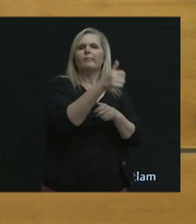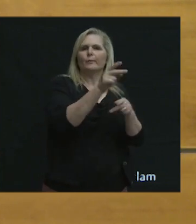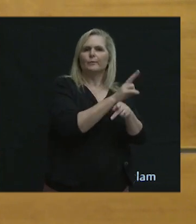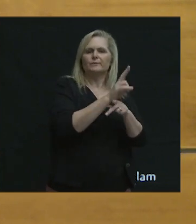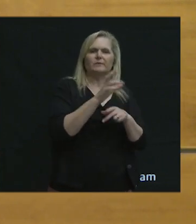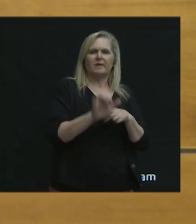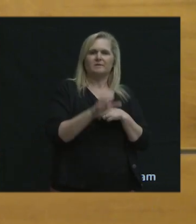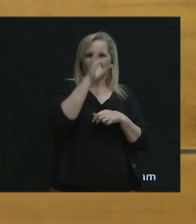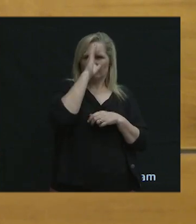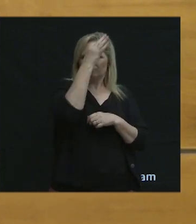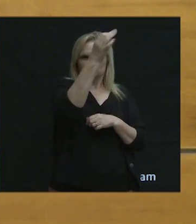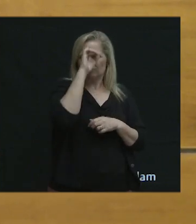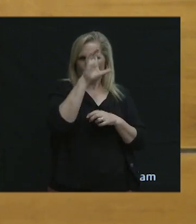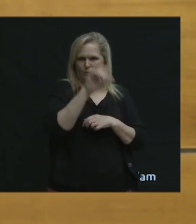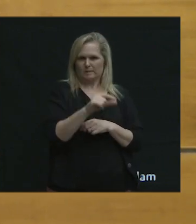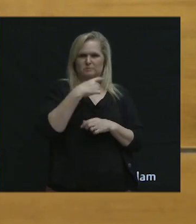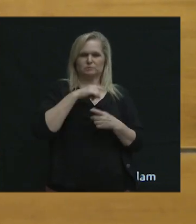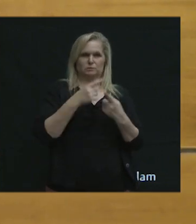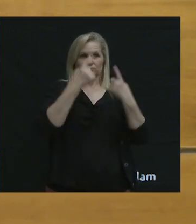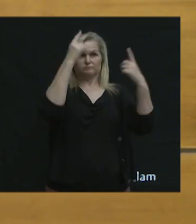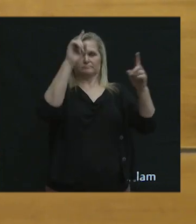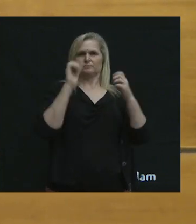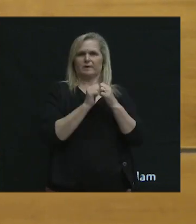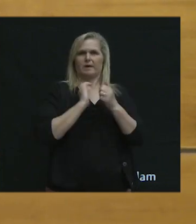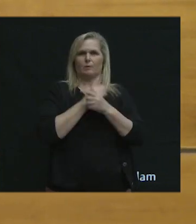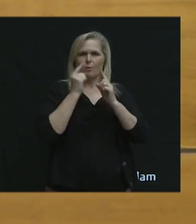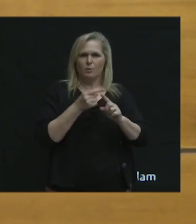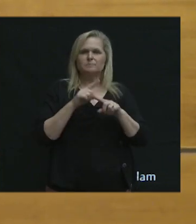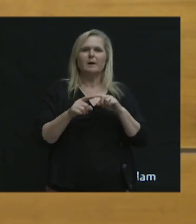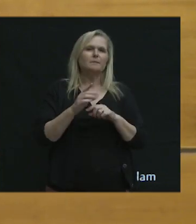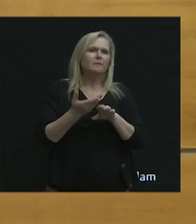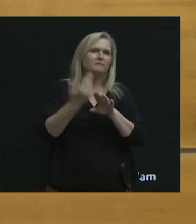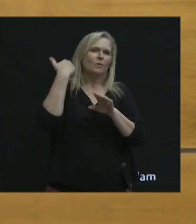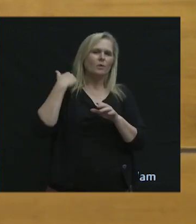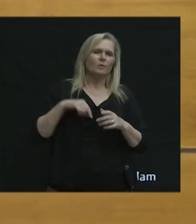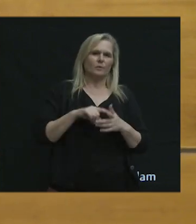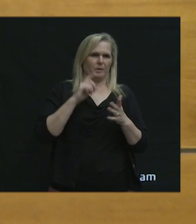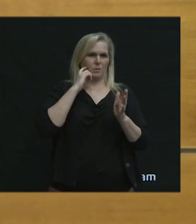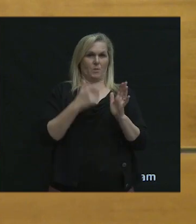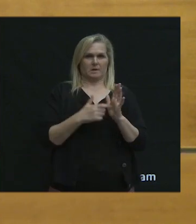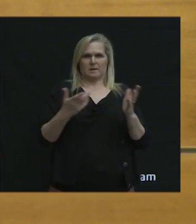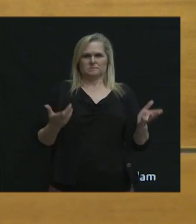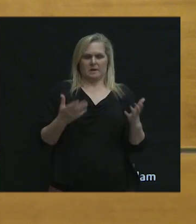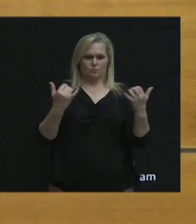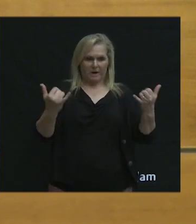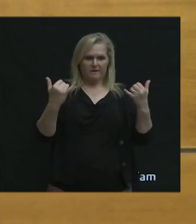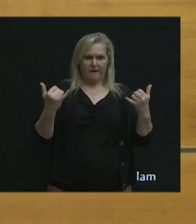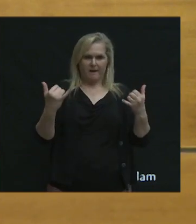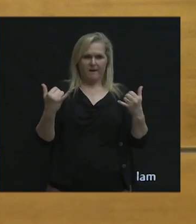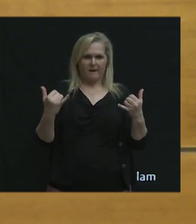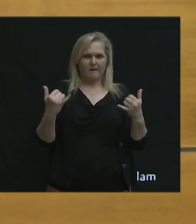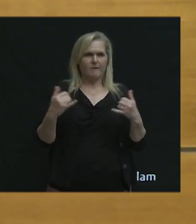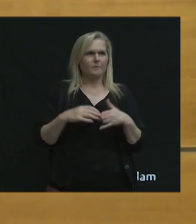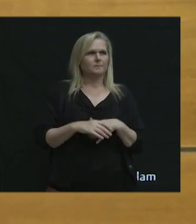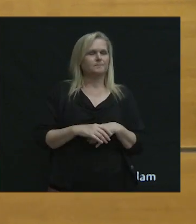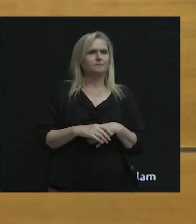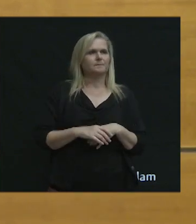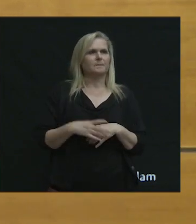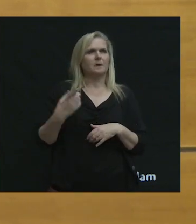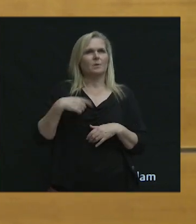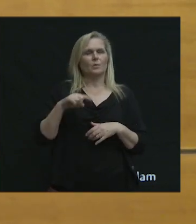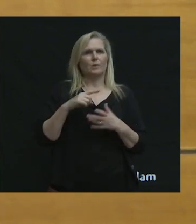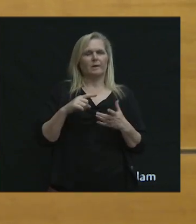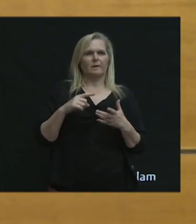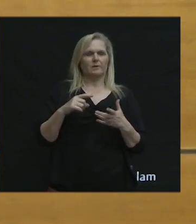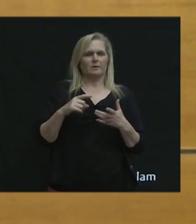of achieving the goals. And yet, at the beginning, you know, it was recognized that right now Coquitlam's not on track even for its